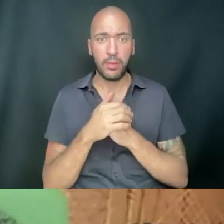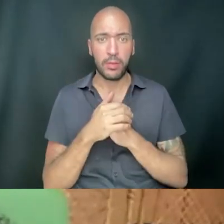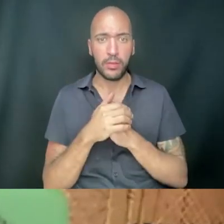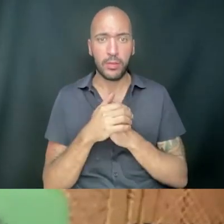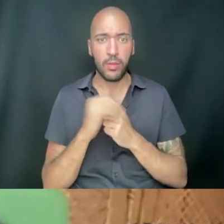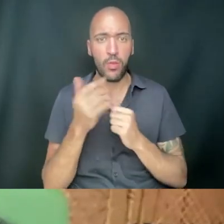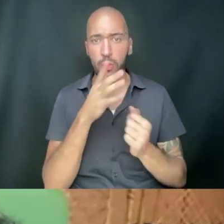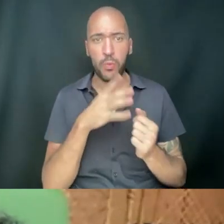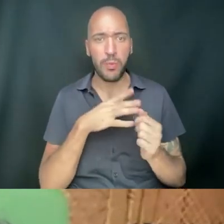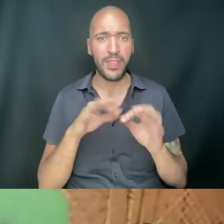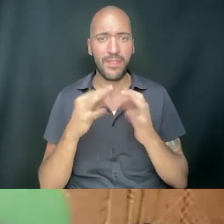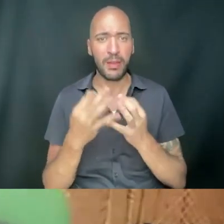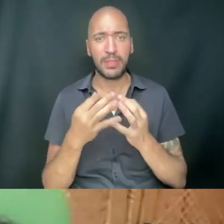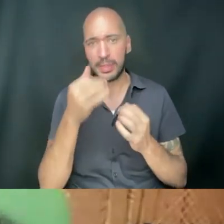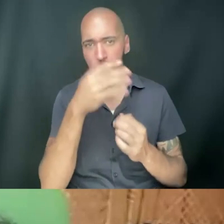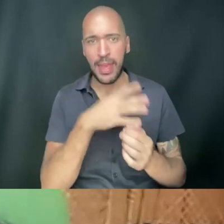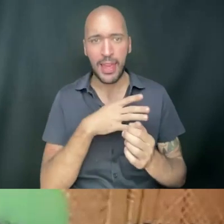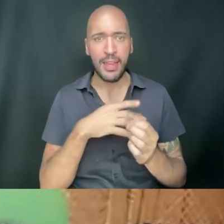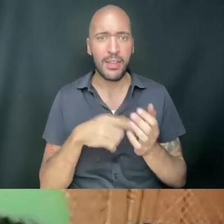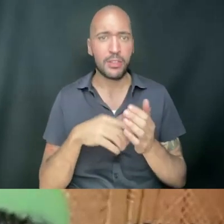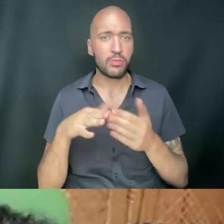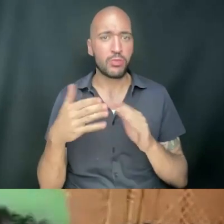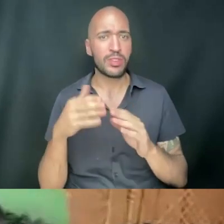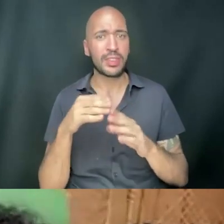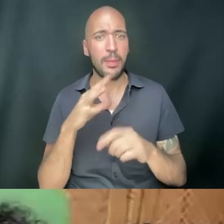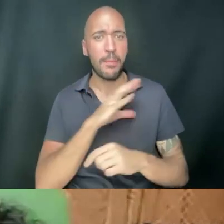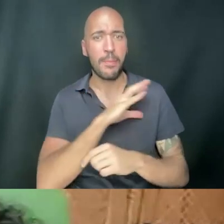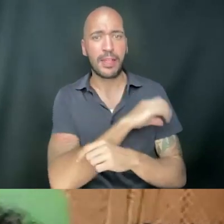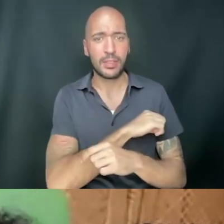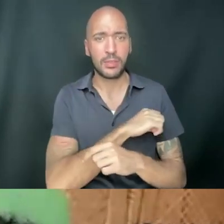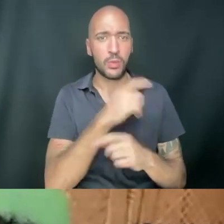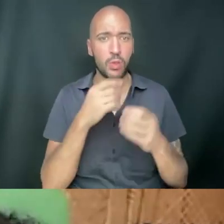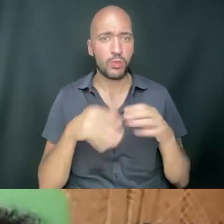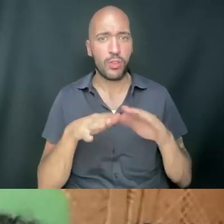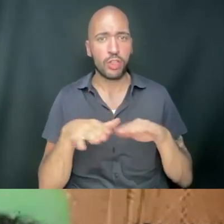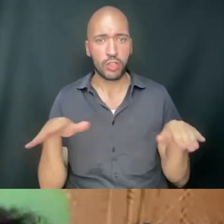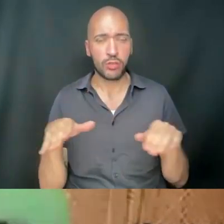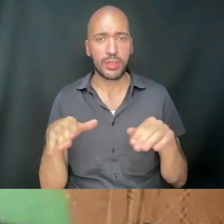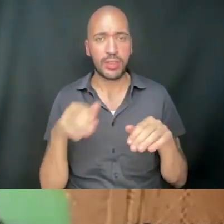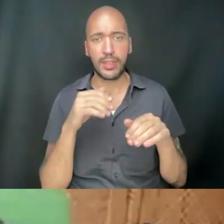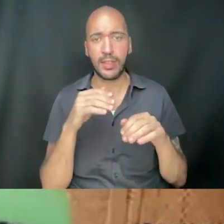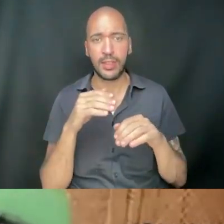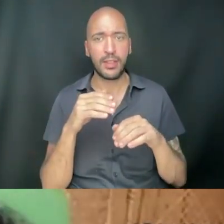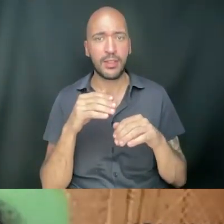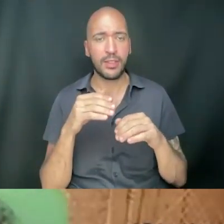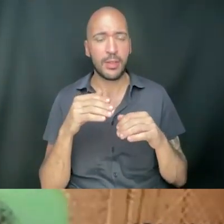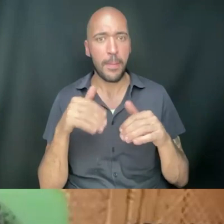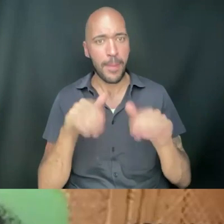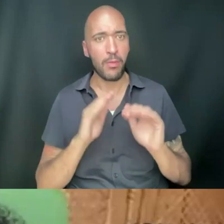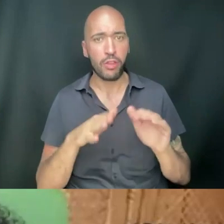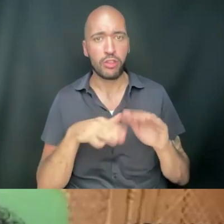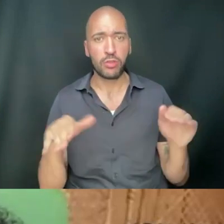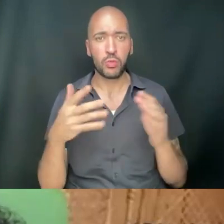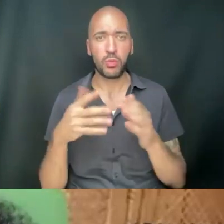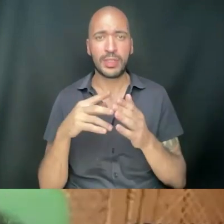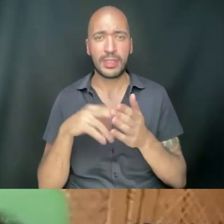women, the families, the men, the communities in Palestine who are losing their children, unaided, burying their children, right? What does